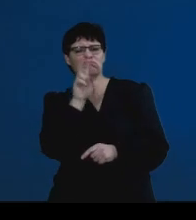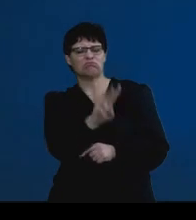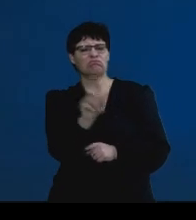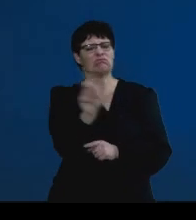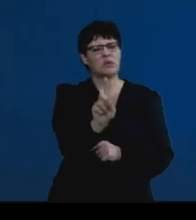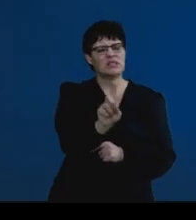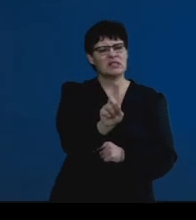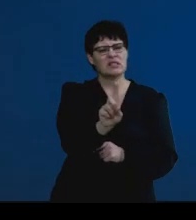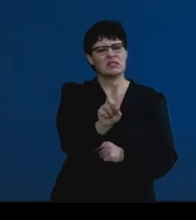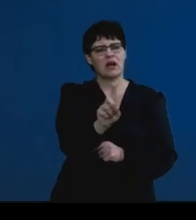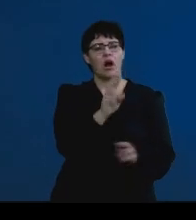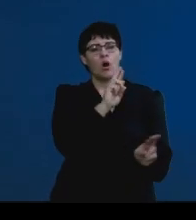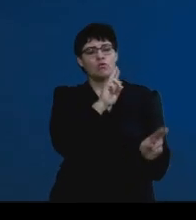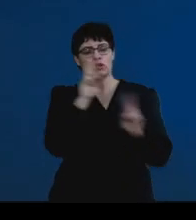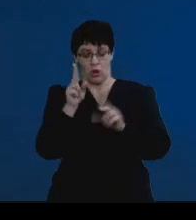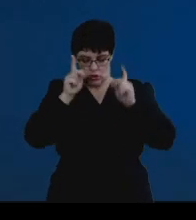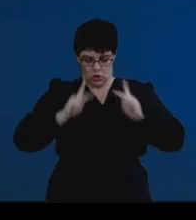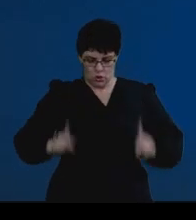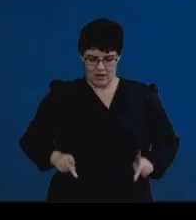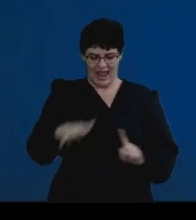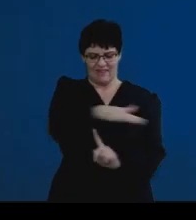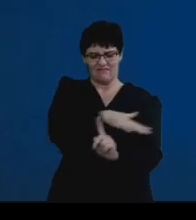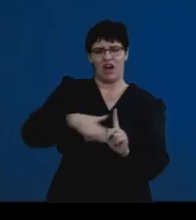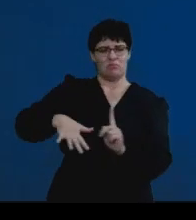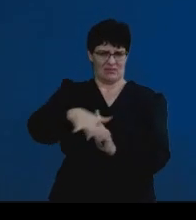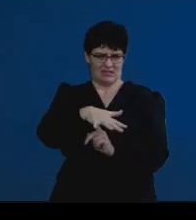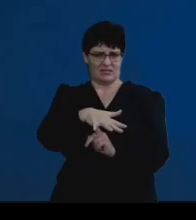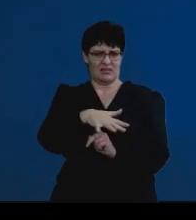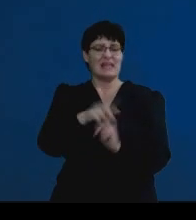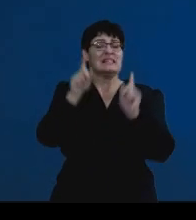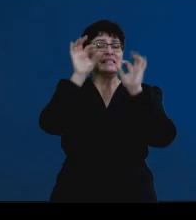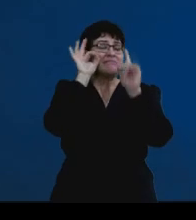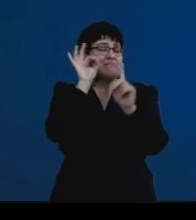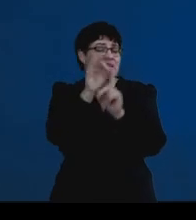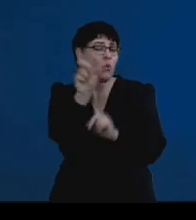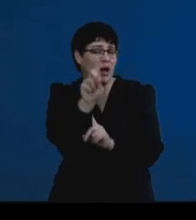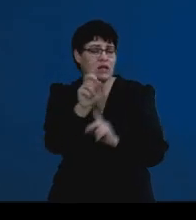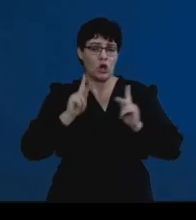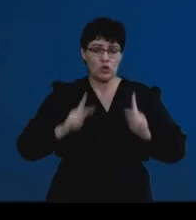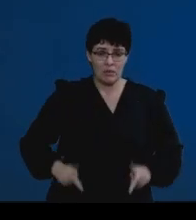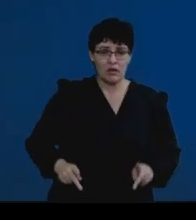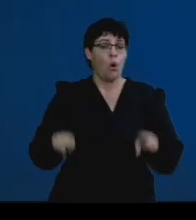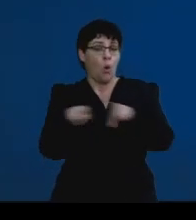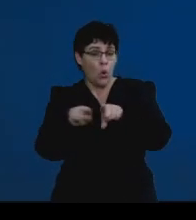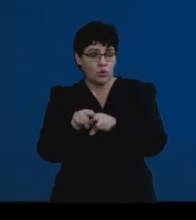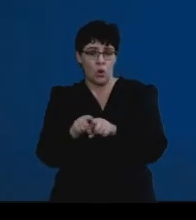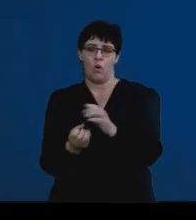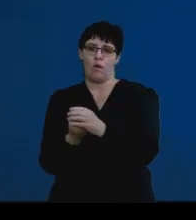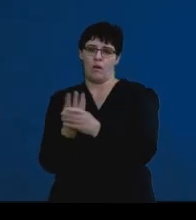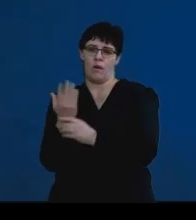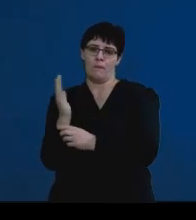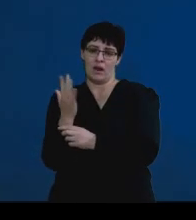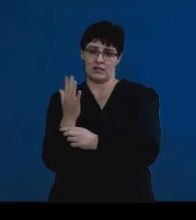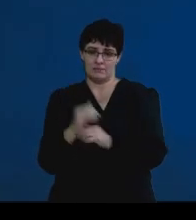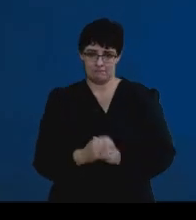paper, the response of individuals to the environment, specifically humans, as well as plants. There's an